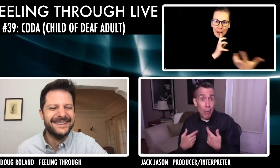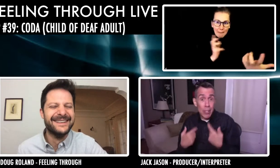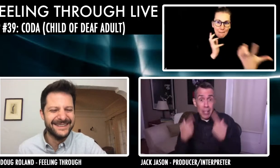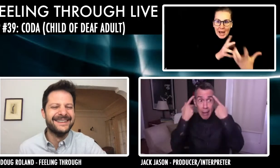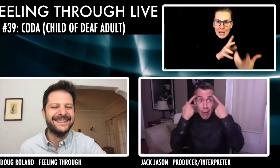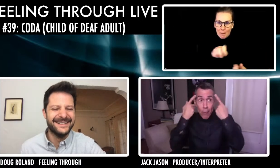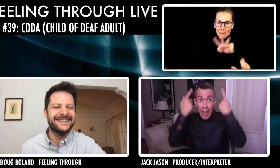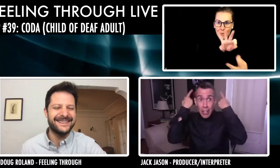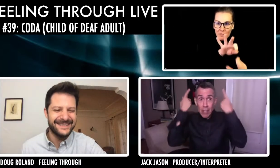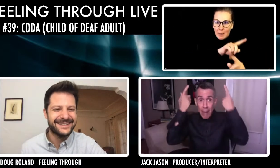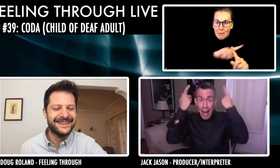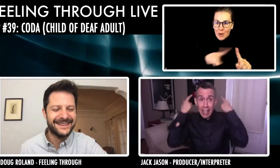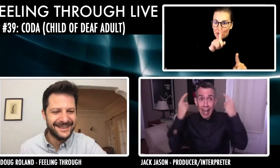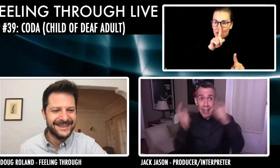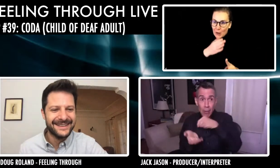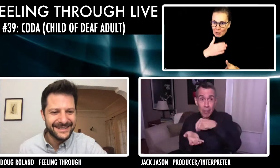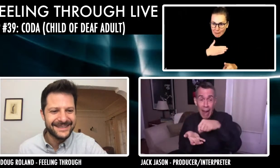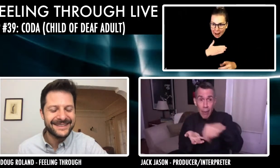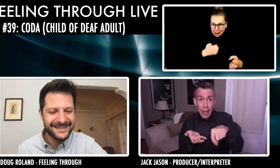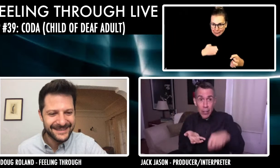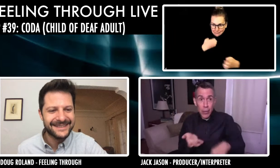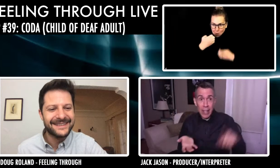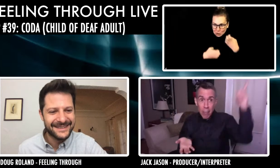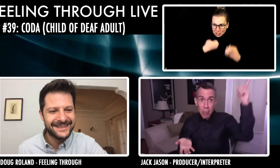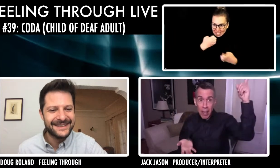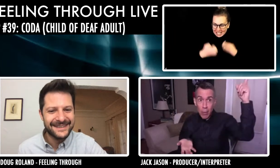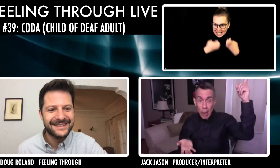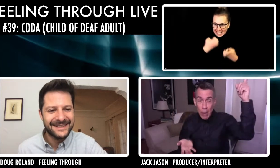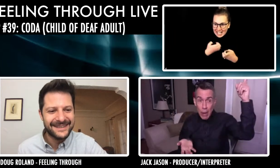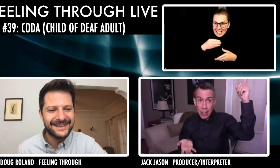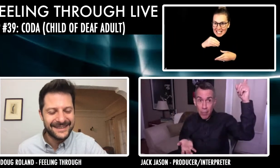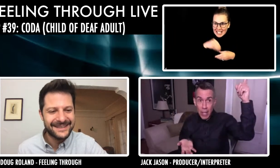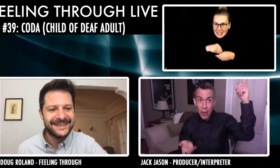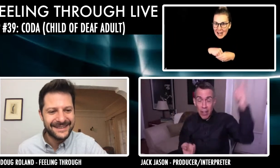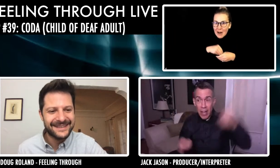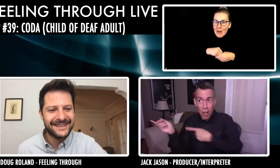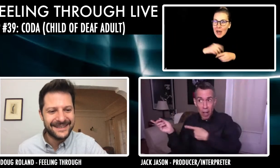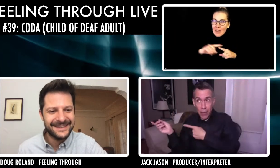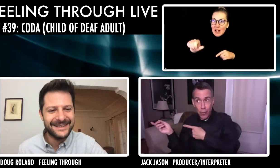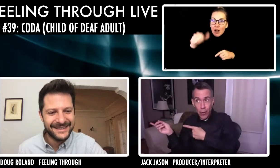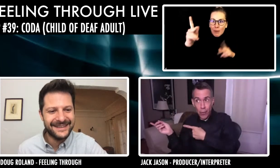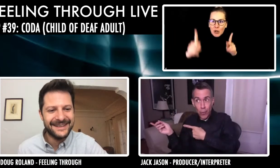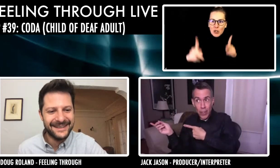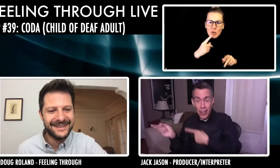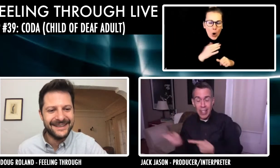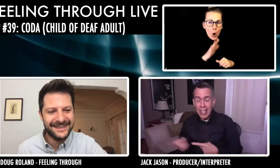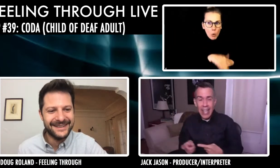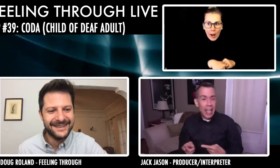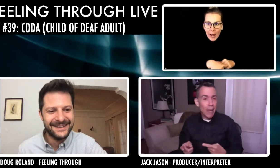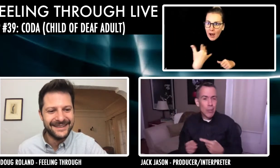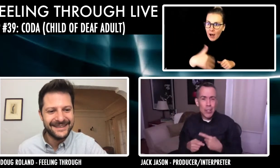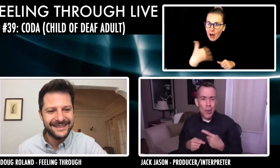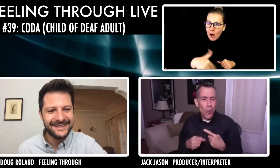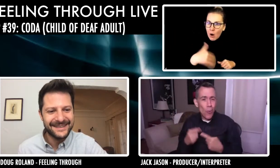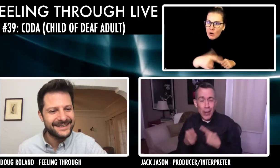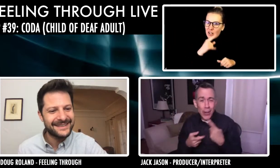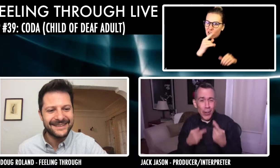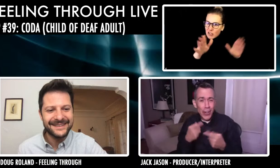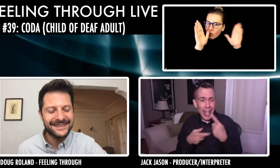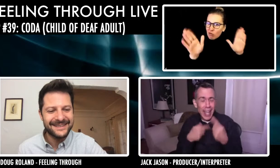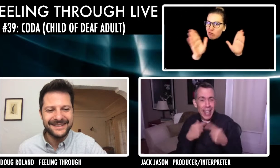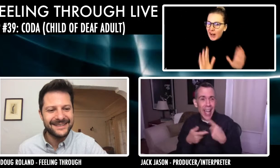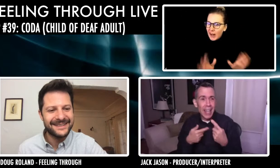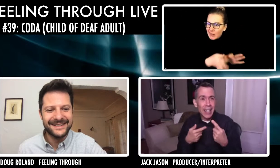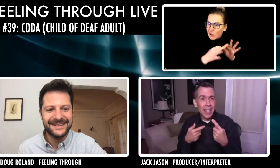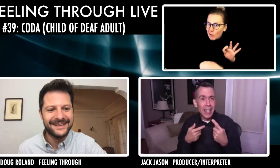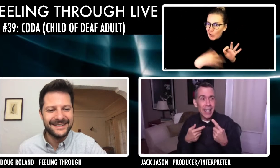I was flashing back to that little diary entry. And then I'm talking to my parents up there and then I'm talking for her over there. And it was so weird.